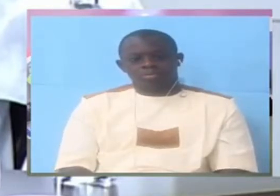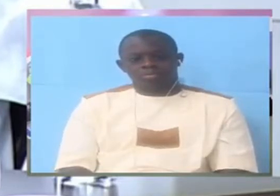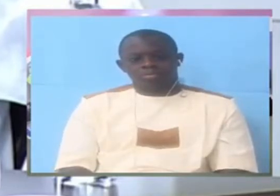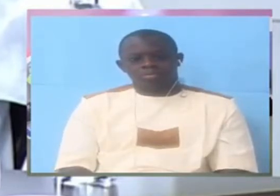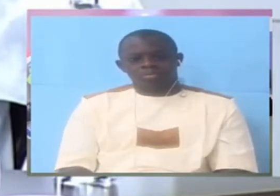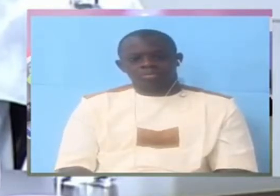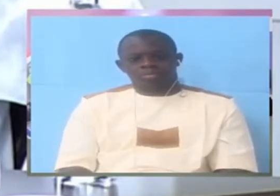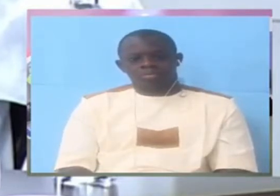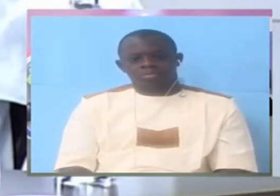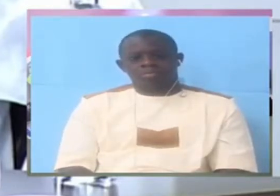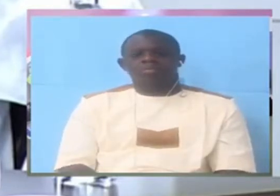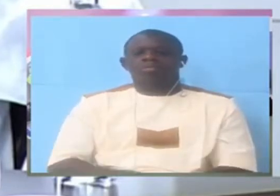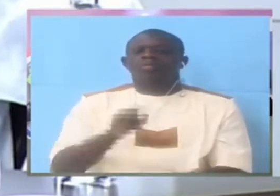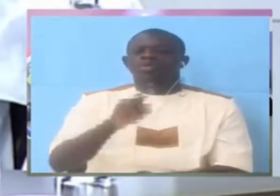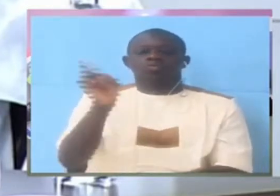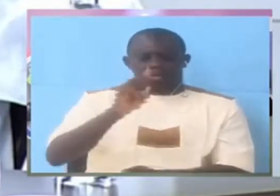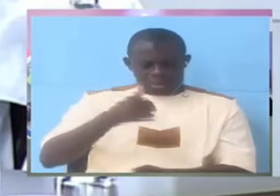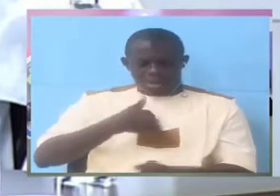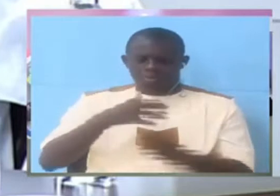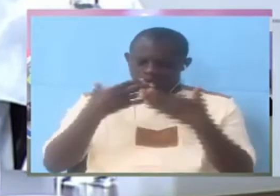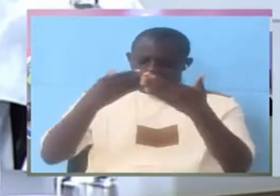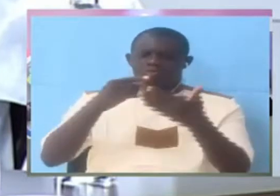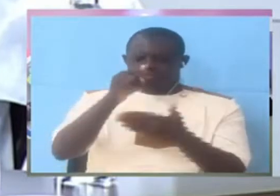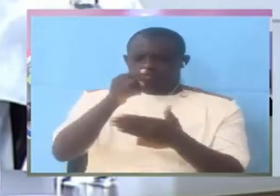This is what I'm telling you. It was not something hidden.